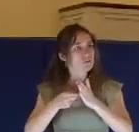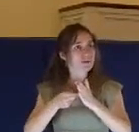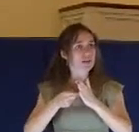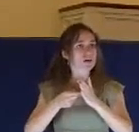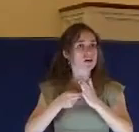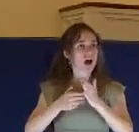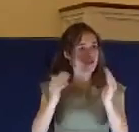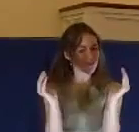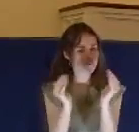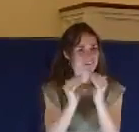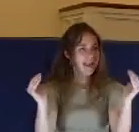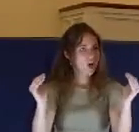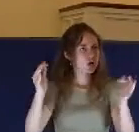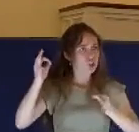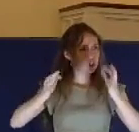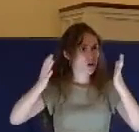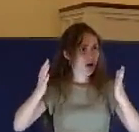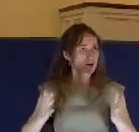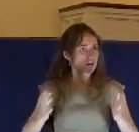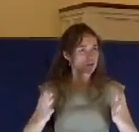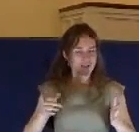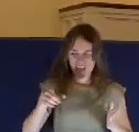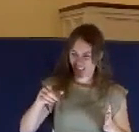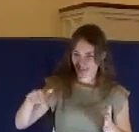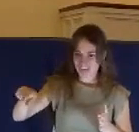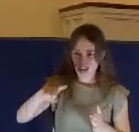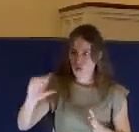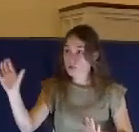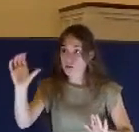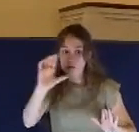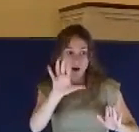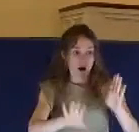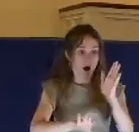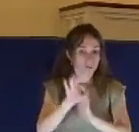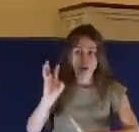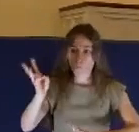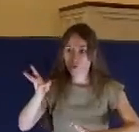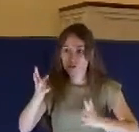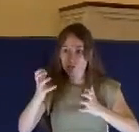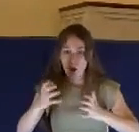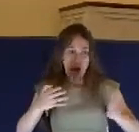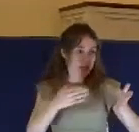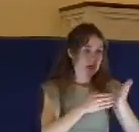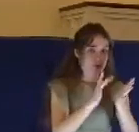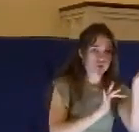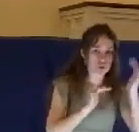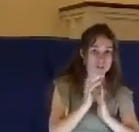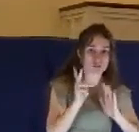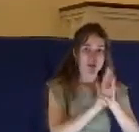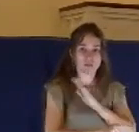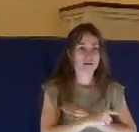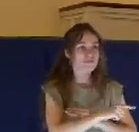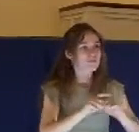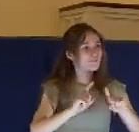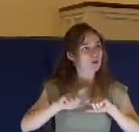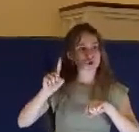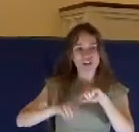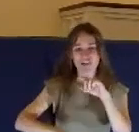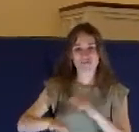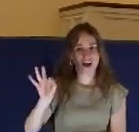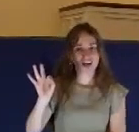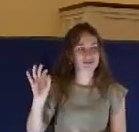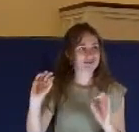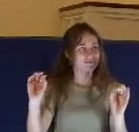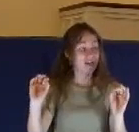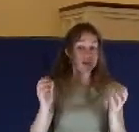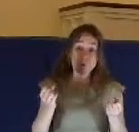looking for witnesses to put Jesus to death. And verse 55 says they could find none. There were many willing to be false